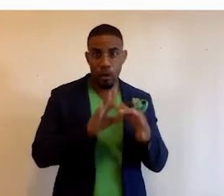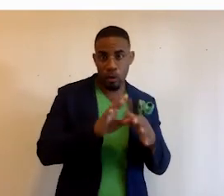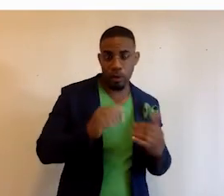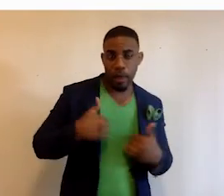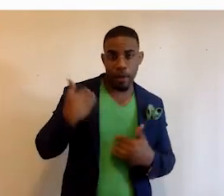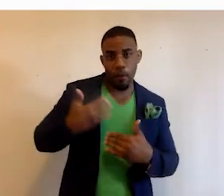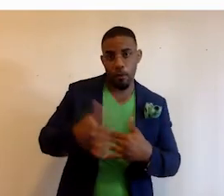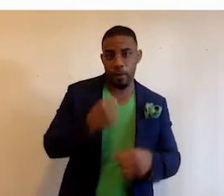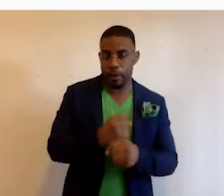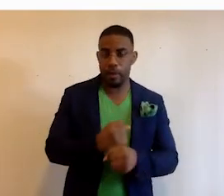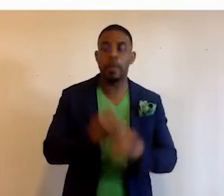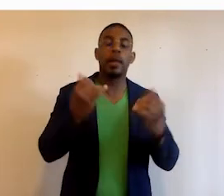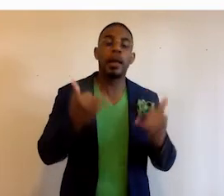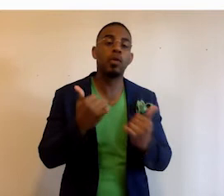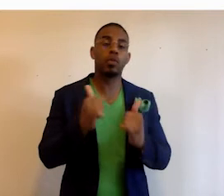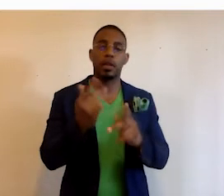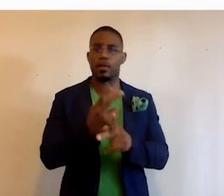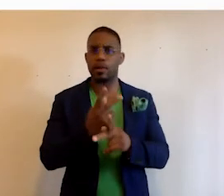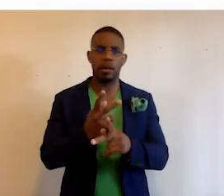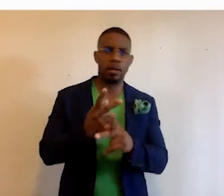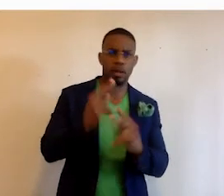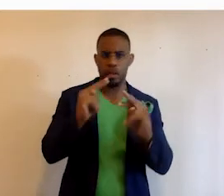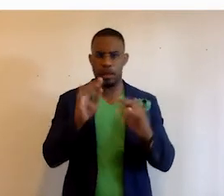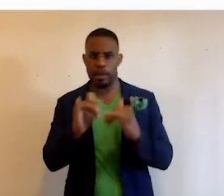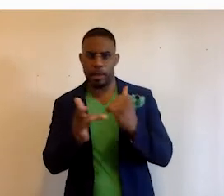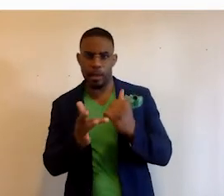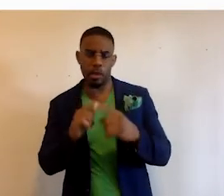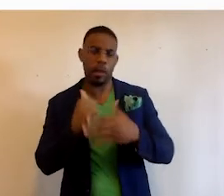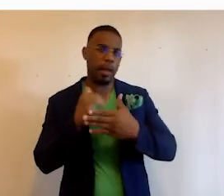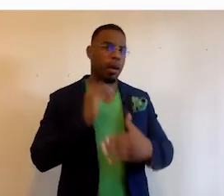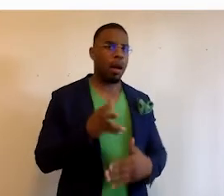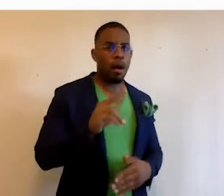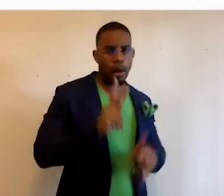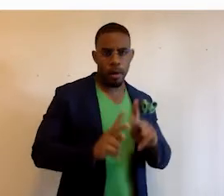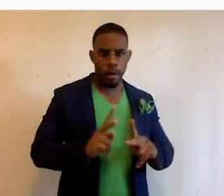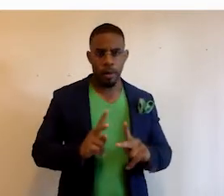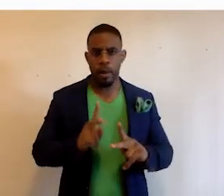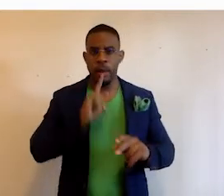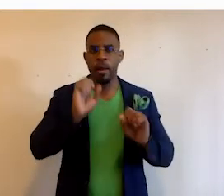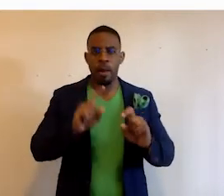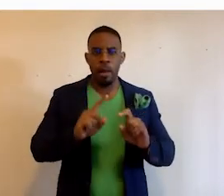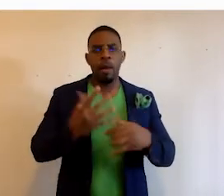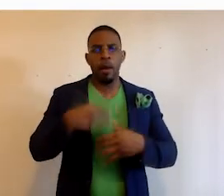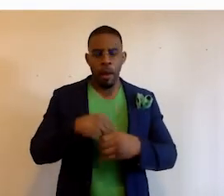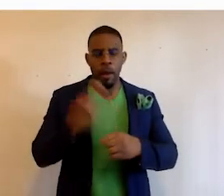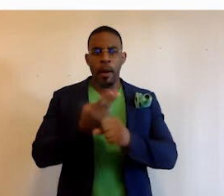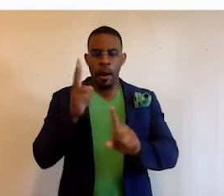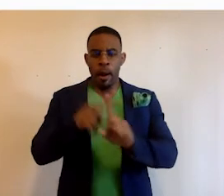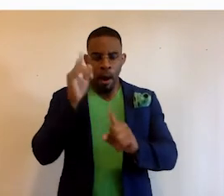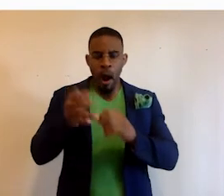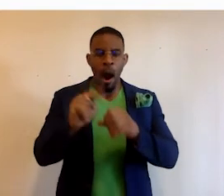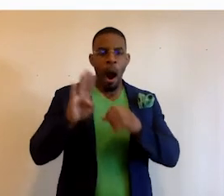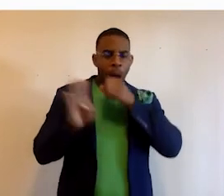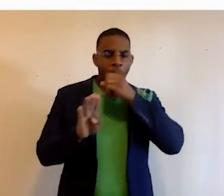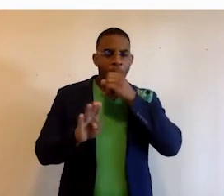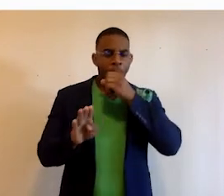we've had over the years. And now we're trying to figure out and leverage that technology to help our own people to be able to embrace it and utilize it for their own